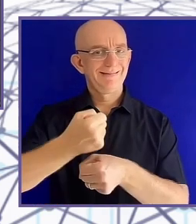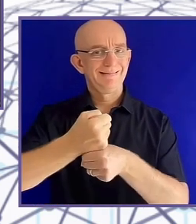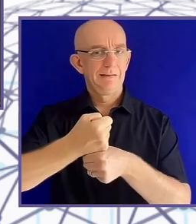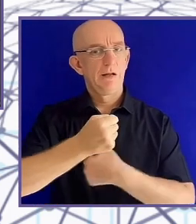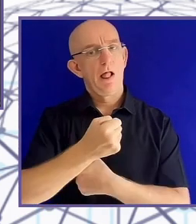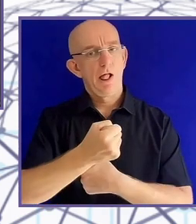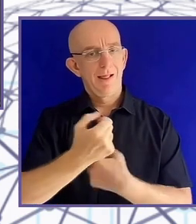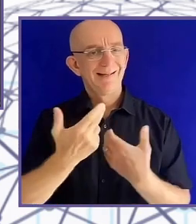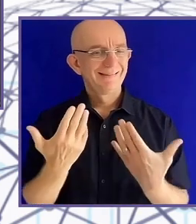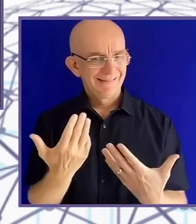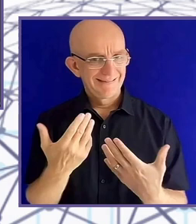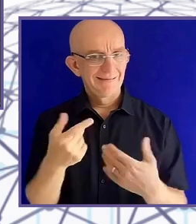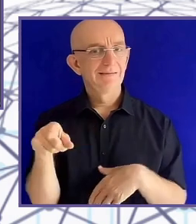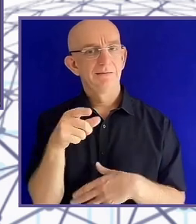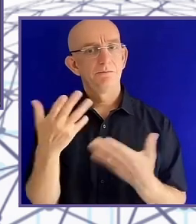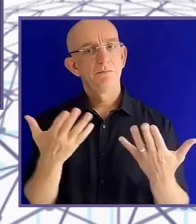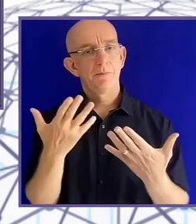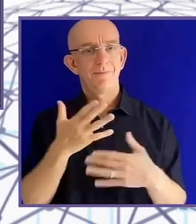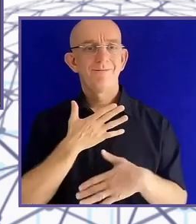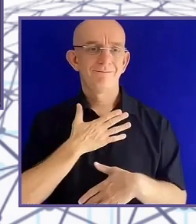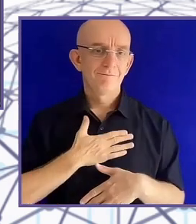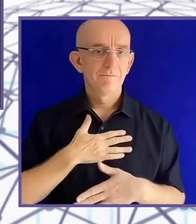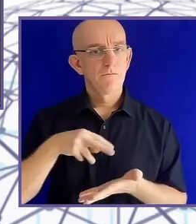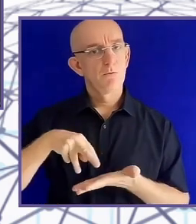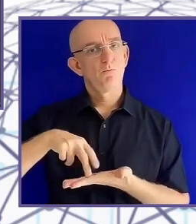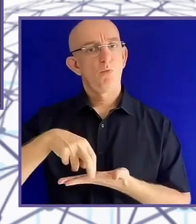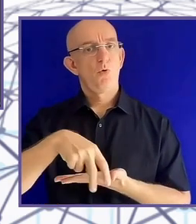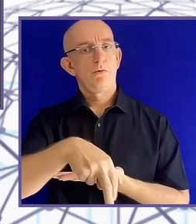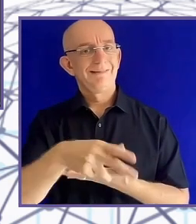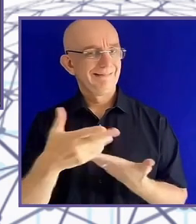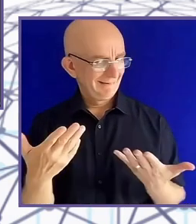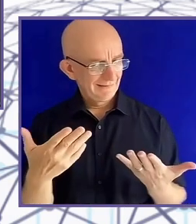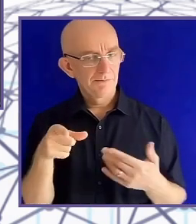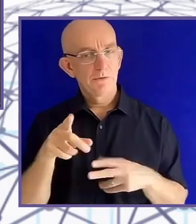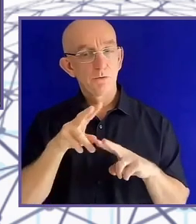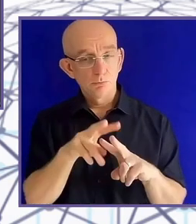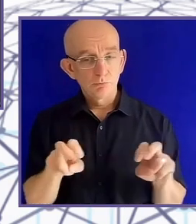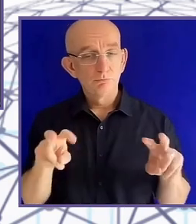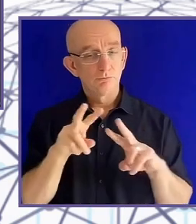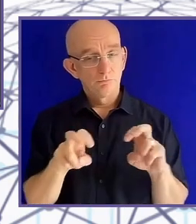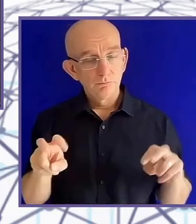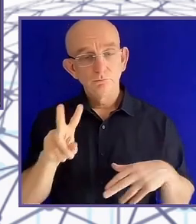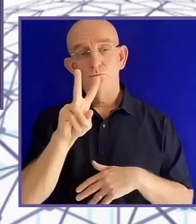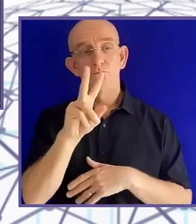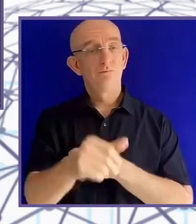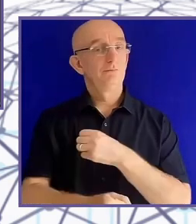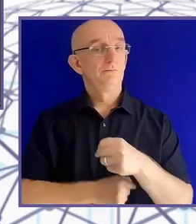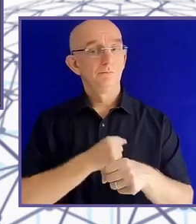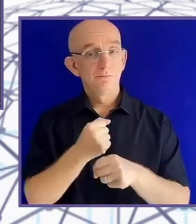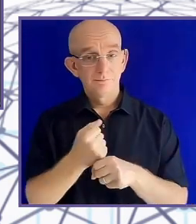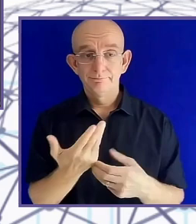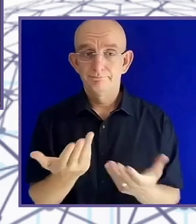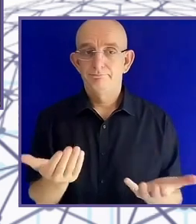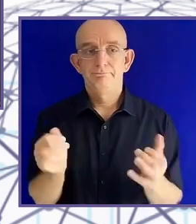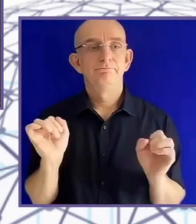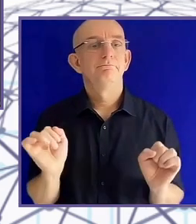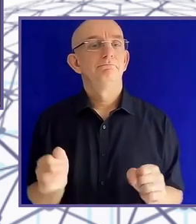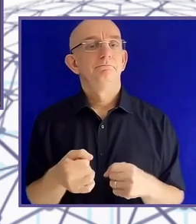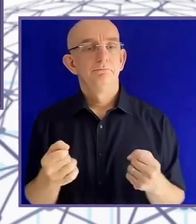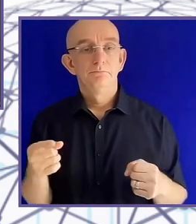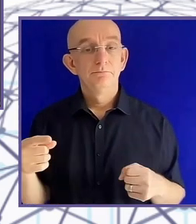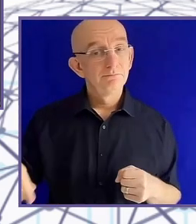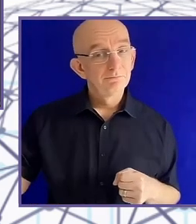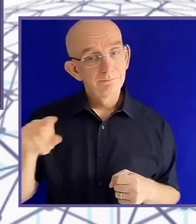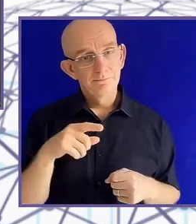things they'd like to research is anything to do with going to the toilet and anything to do with having sex. Those things they really care